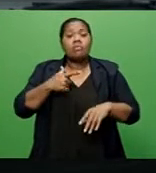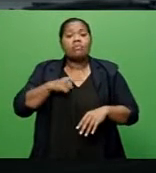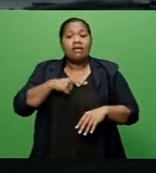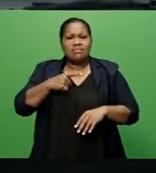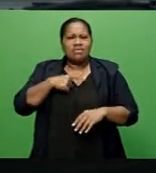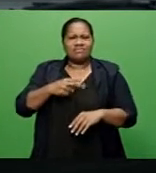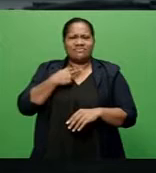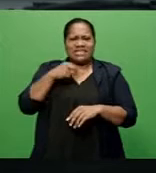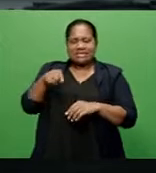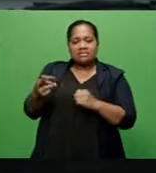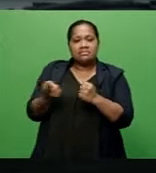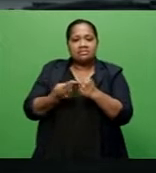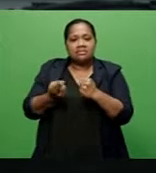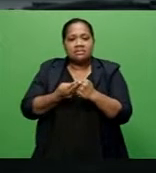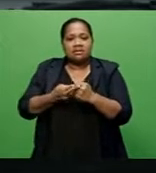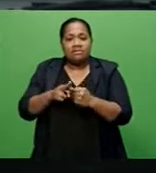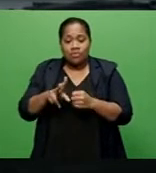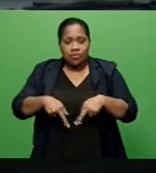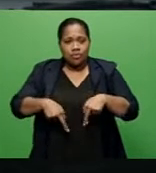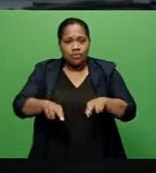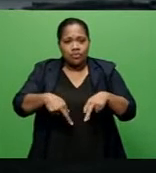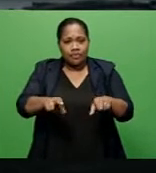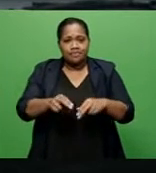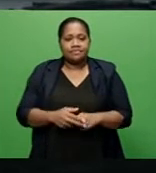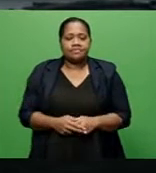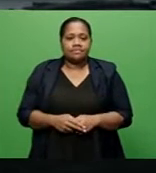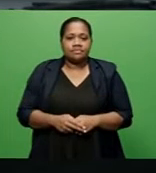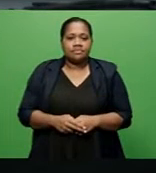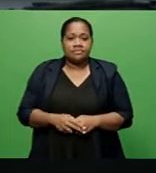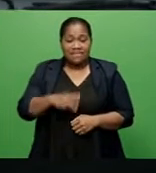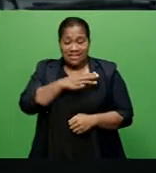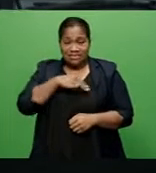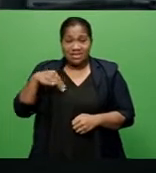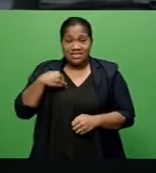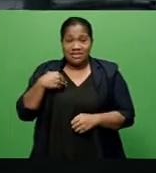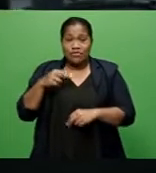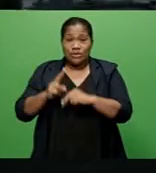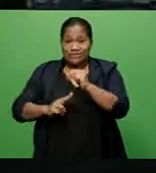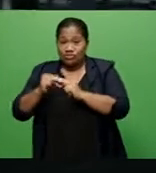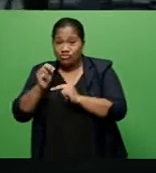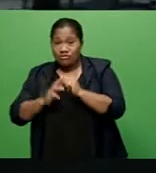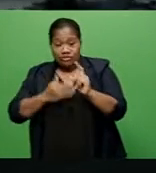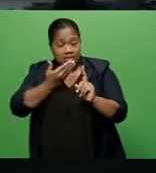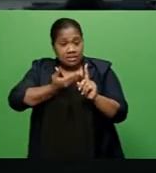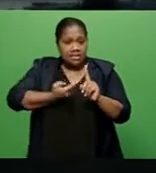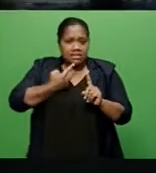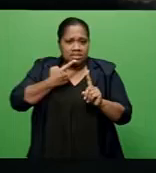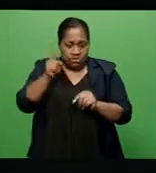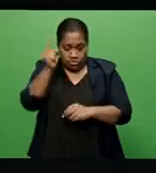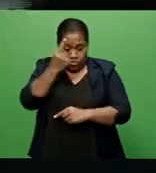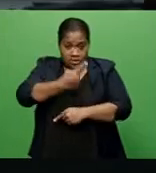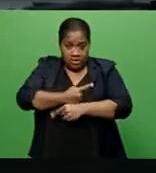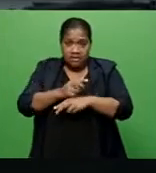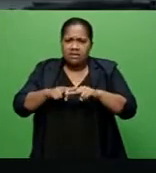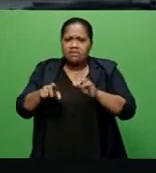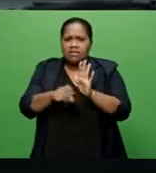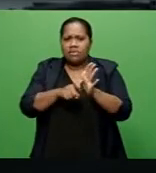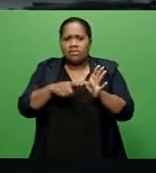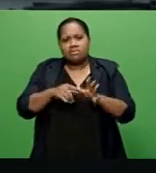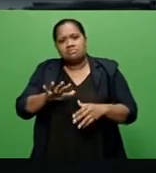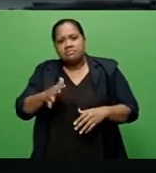rehabilitation. Infrastructure Minister Chone Osemate, tonight, advising that the FRA might have to